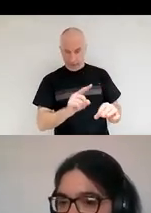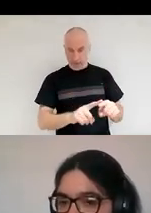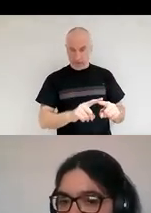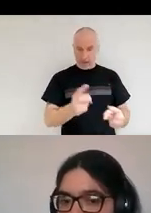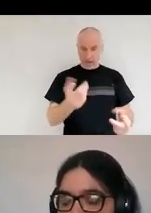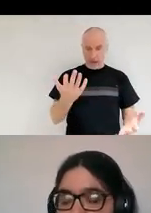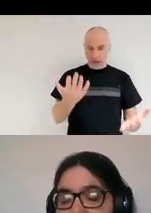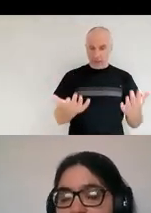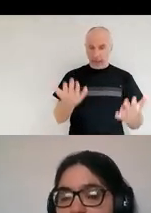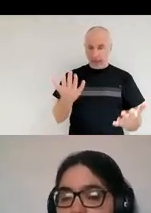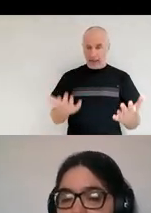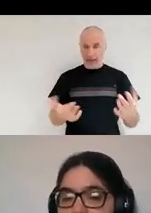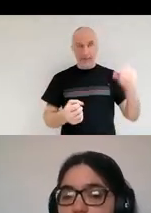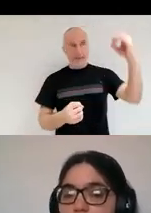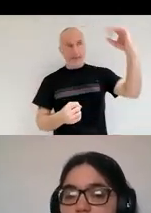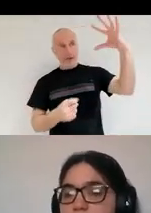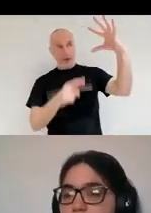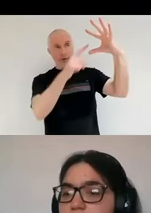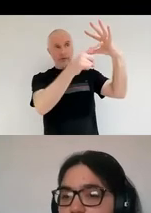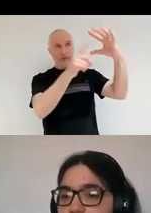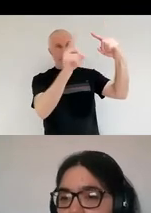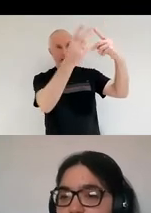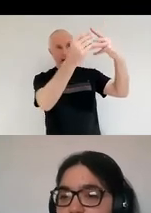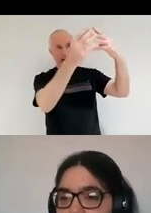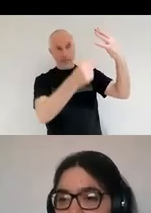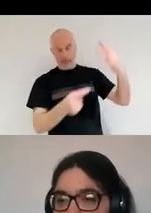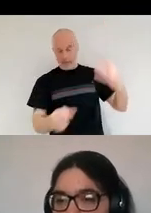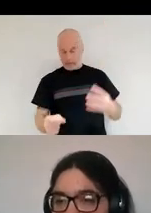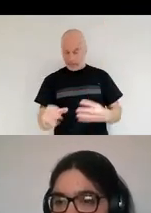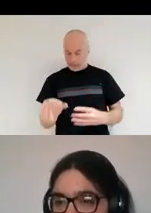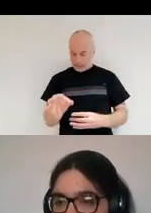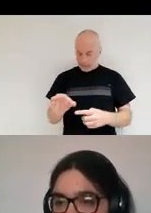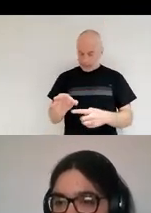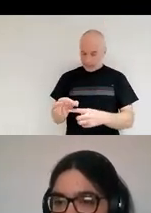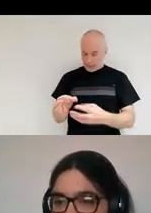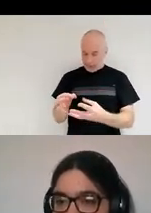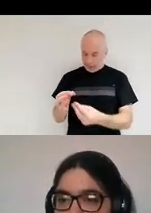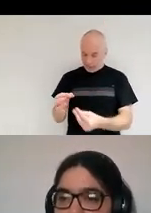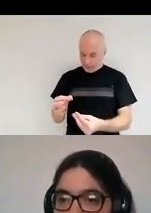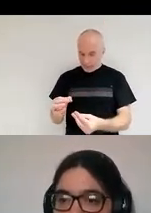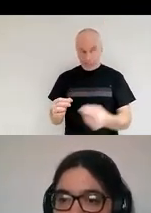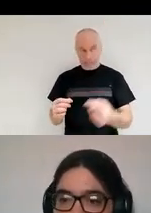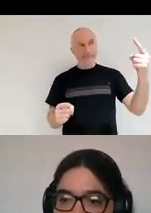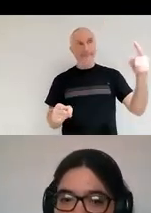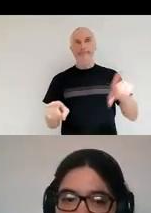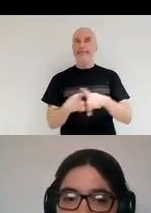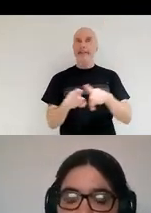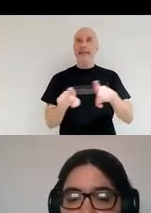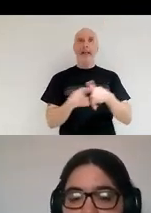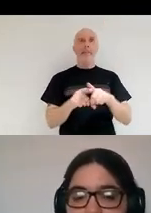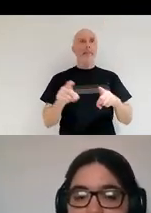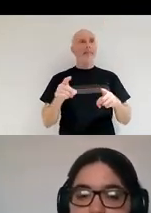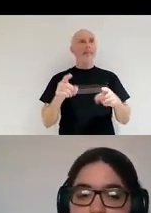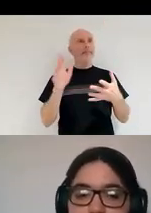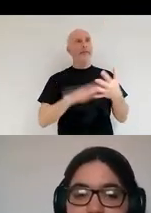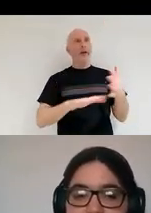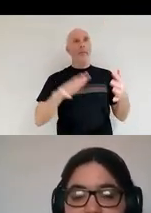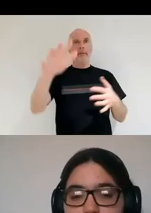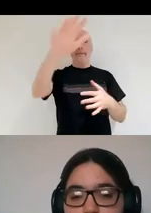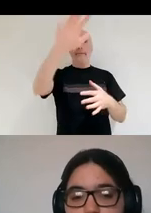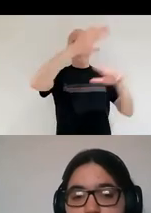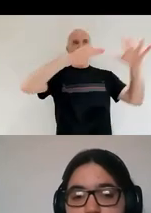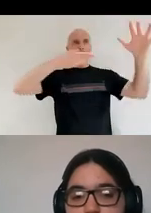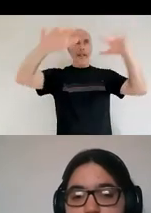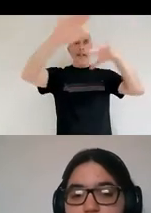the composition of our sun. And we can say, OK, those things must have come from outer space because they wouldn't be explained on the Earth. So basically what we